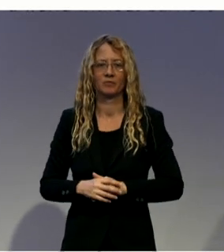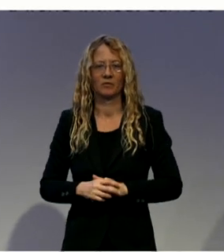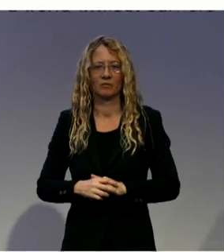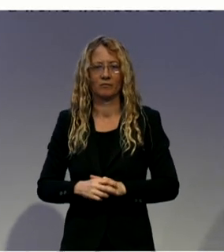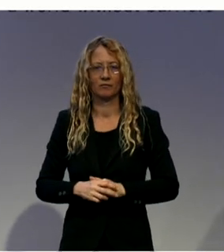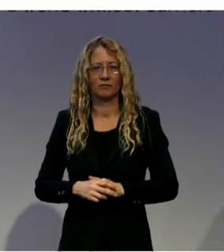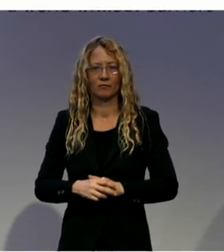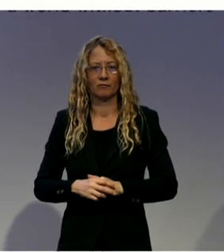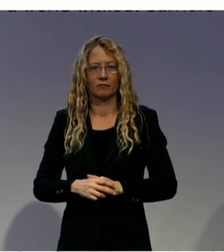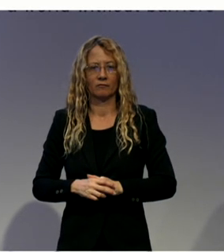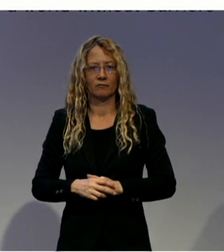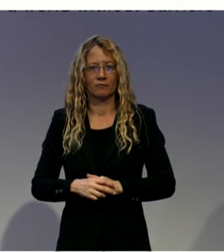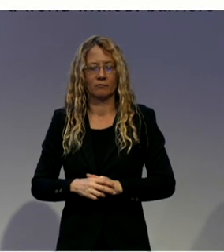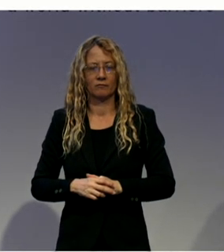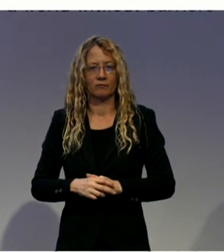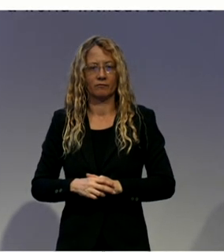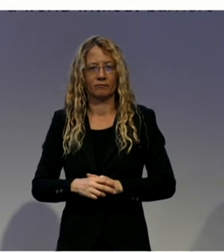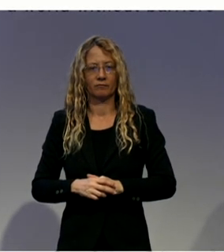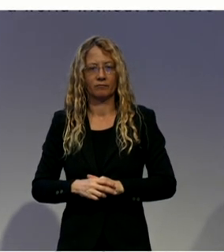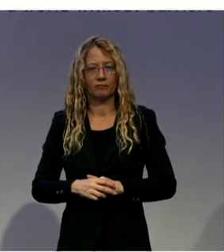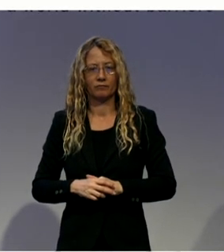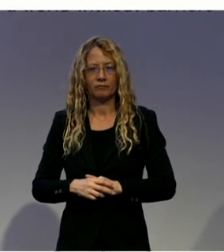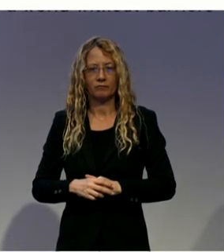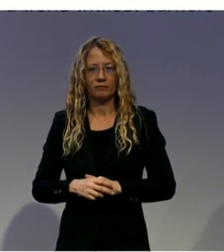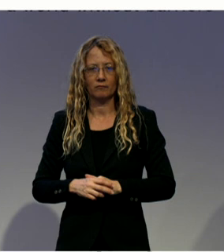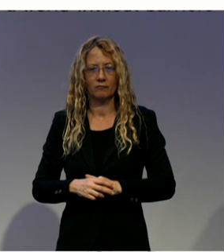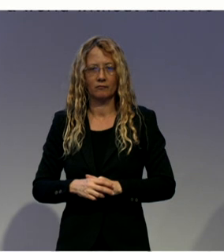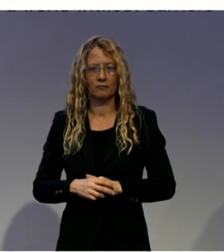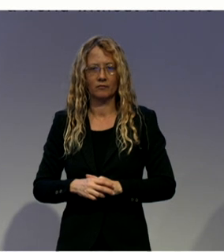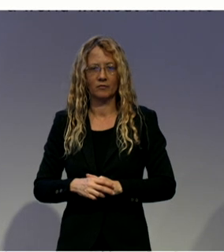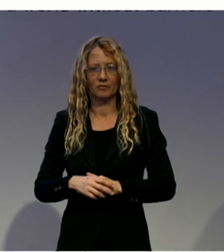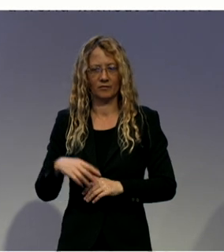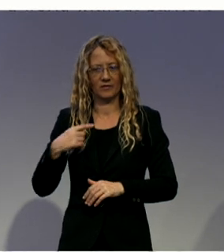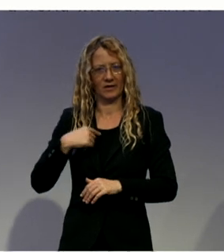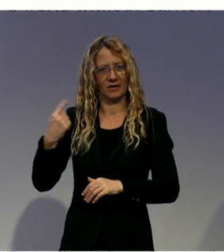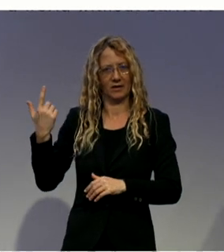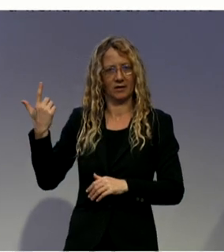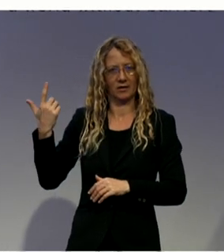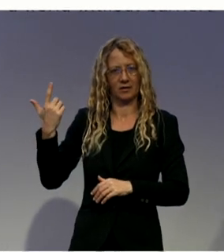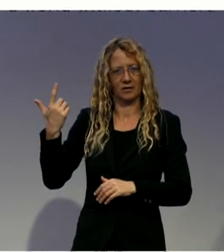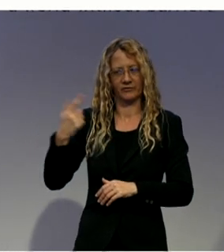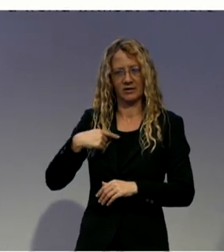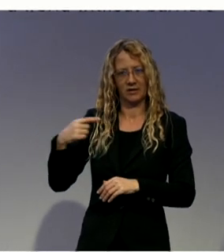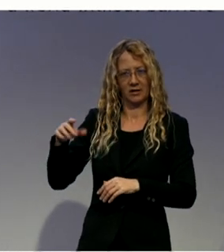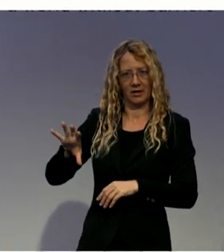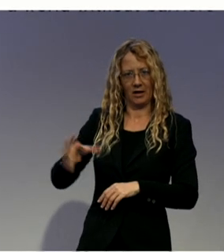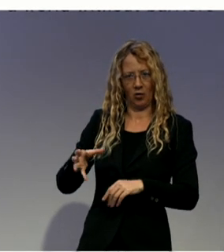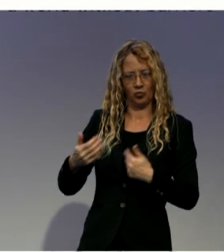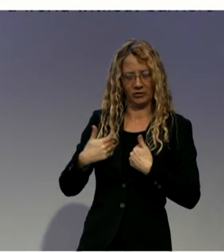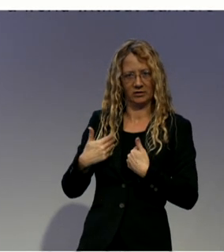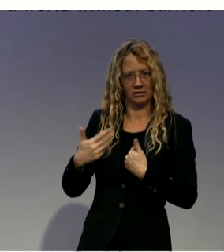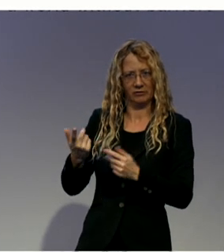origins, now we are known as a very active NGO advocating for the right of enjoying legal capacity of persons with disability